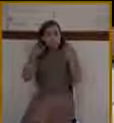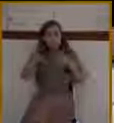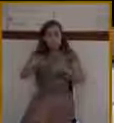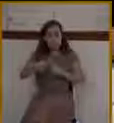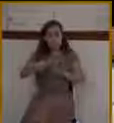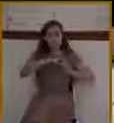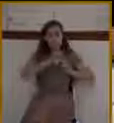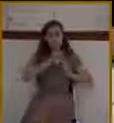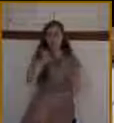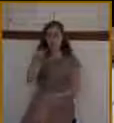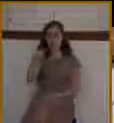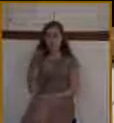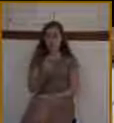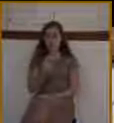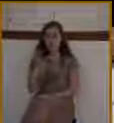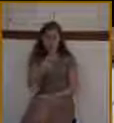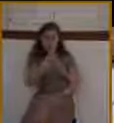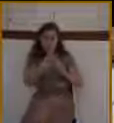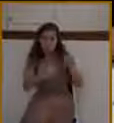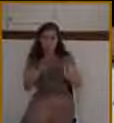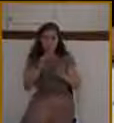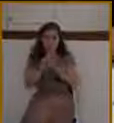Him as their King.